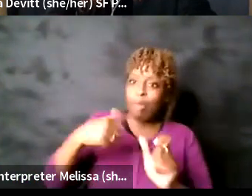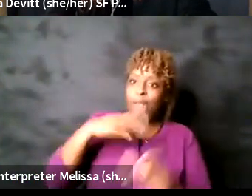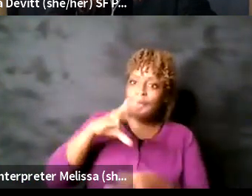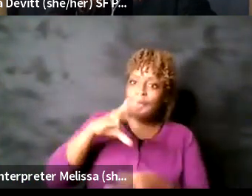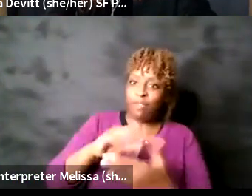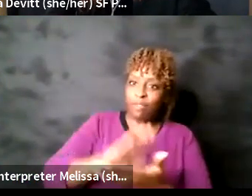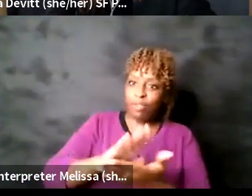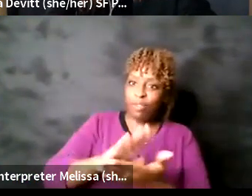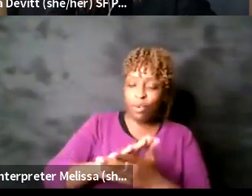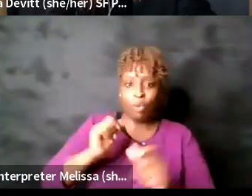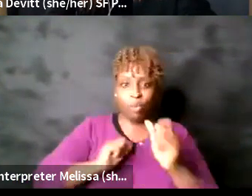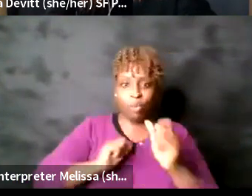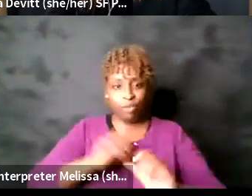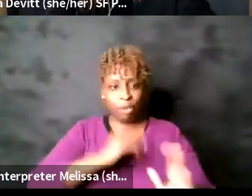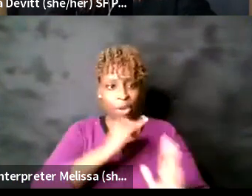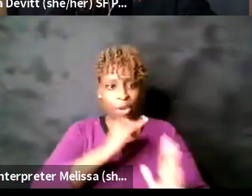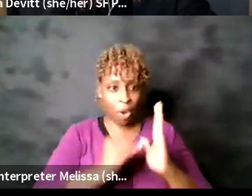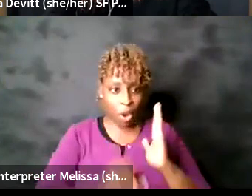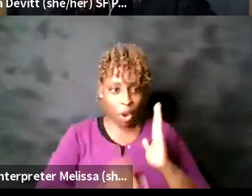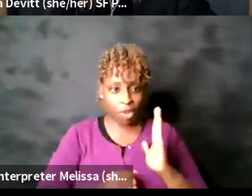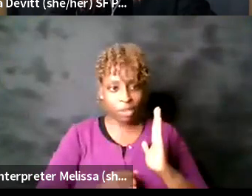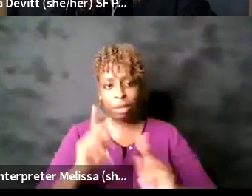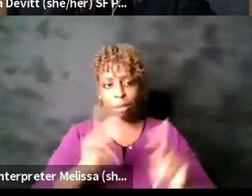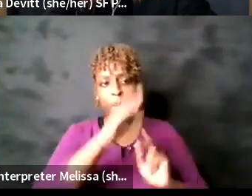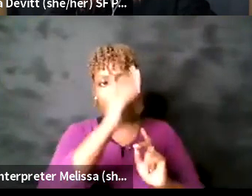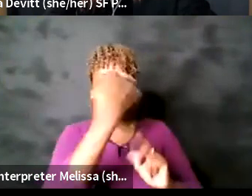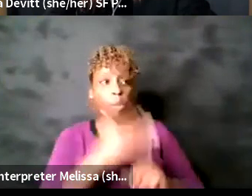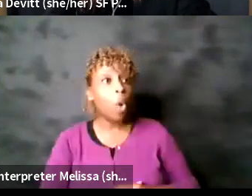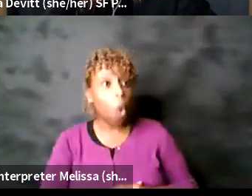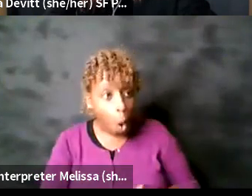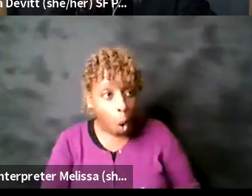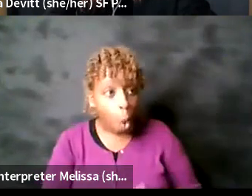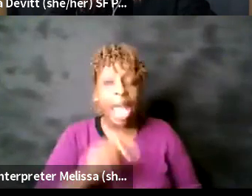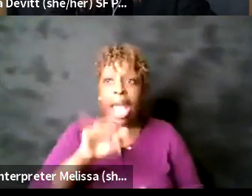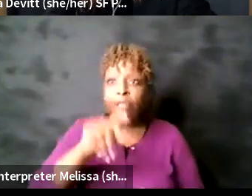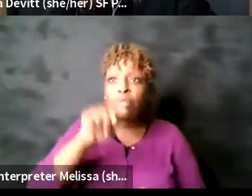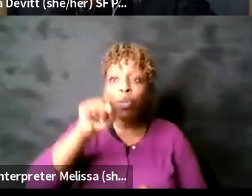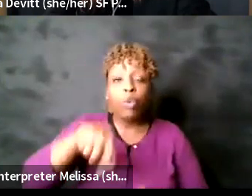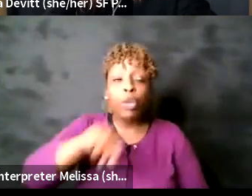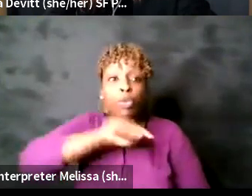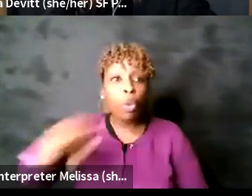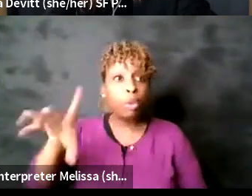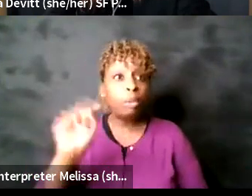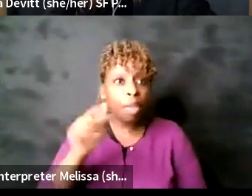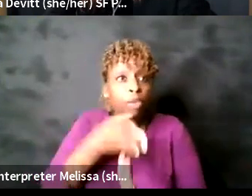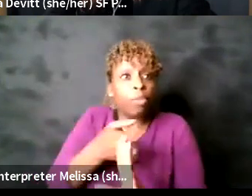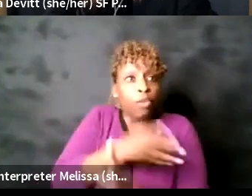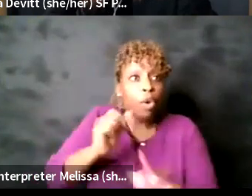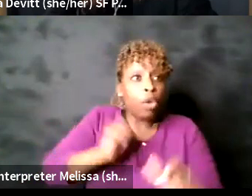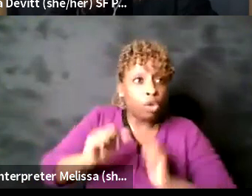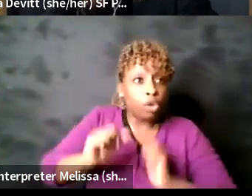you don't you know you go to the bathroom before the show you don't get up and go to the bathroom in the middle of the show and that's ridiculous